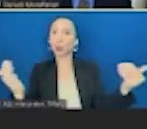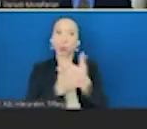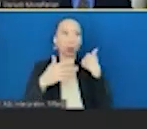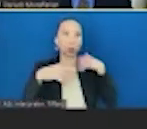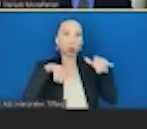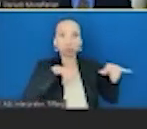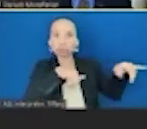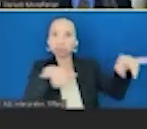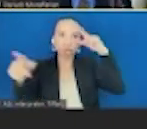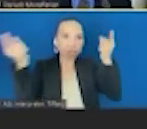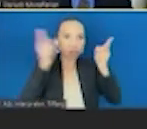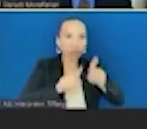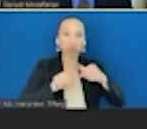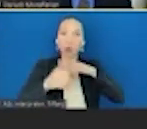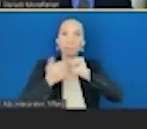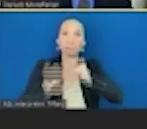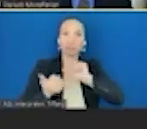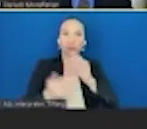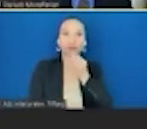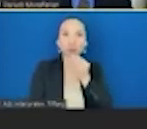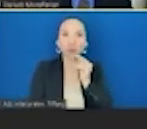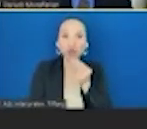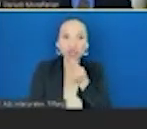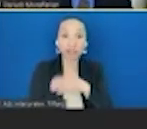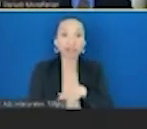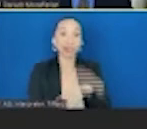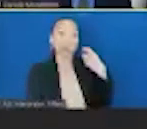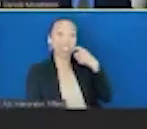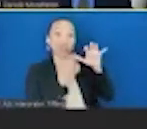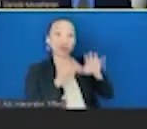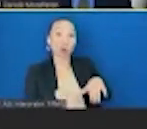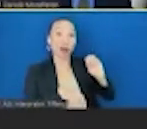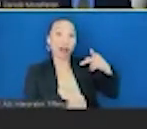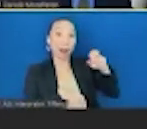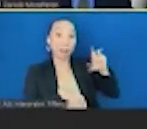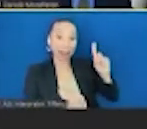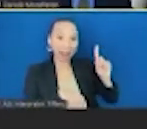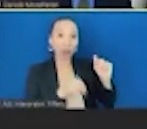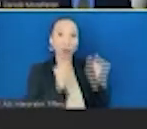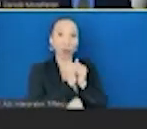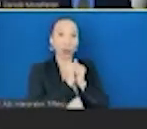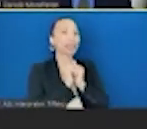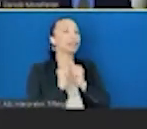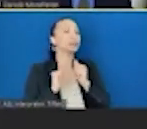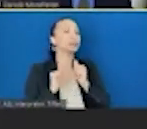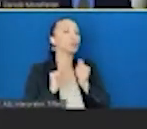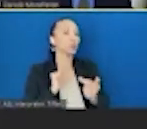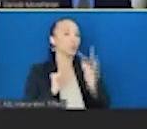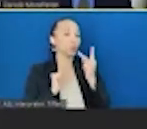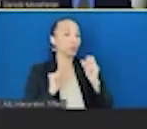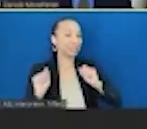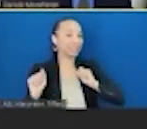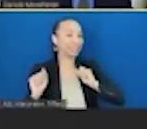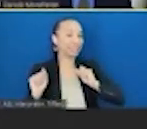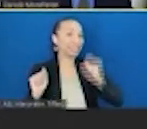nutrition. And we penned an op-ed just about a week ago with Secretary Dan Glickman, Secretary Donna Shalala, and